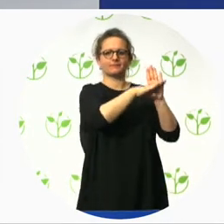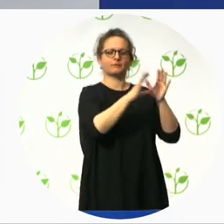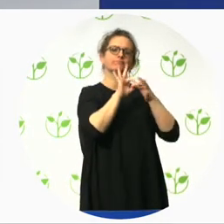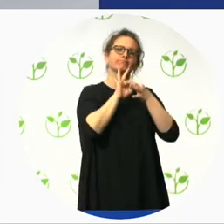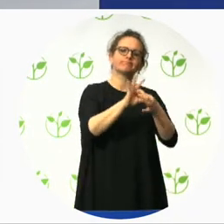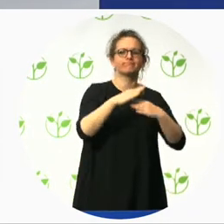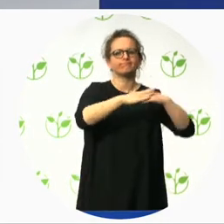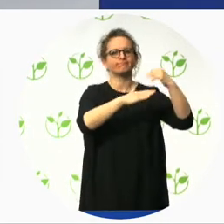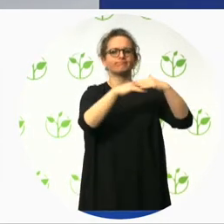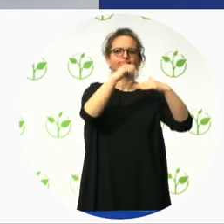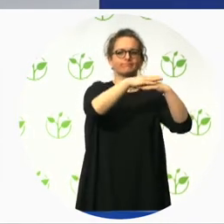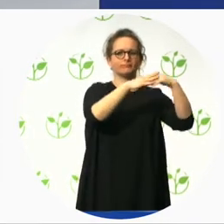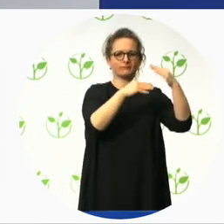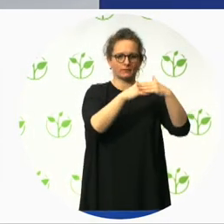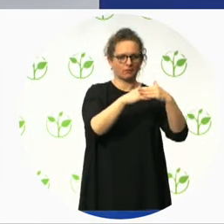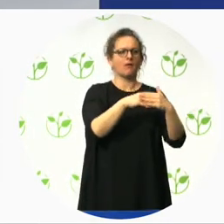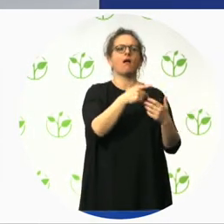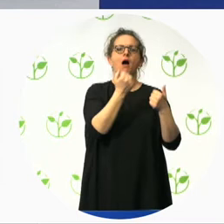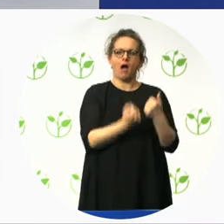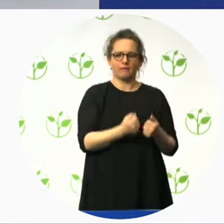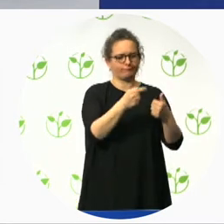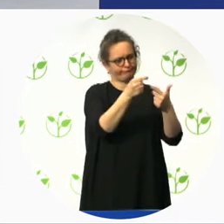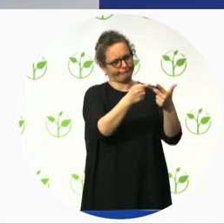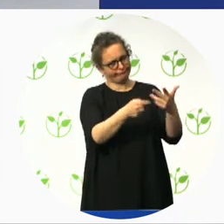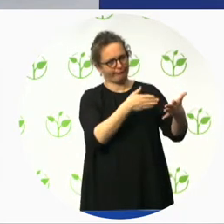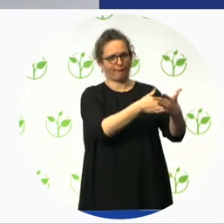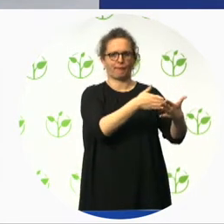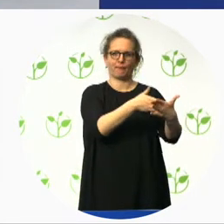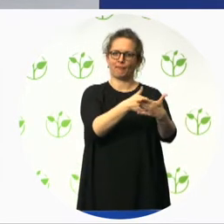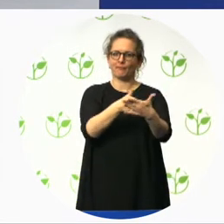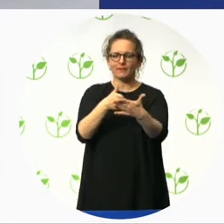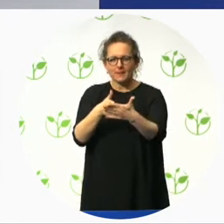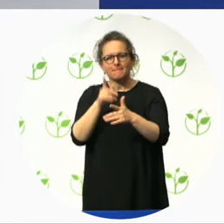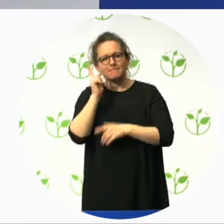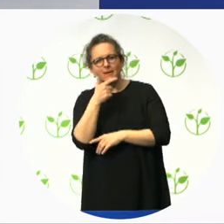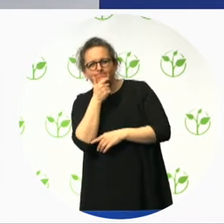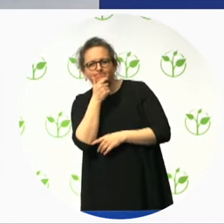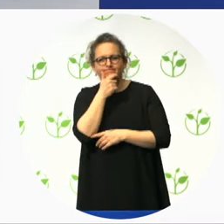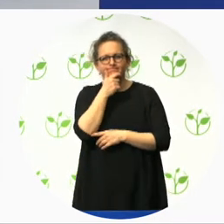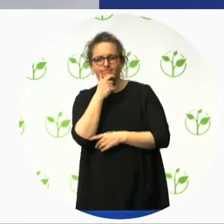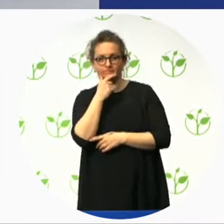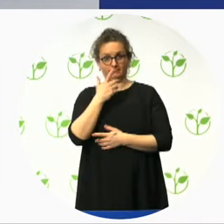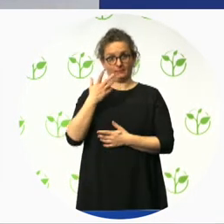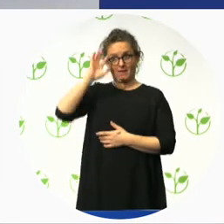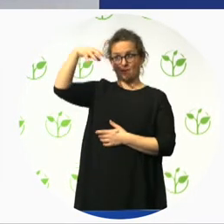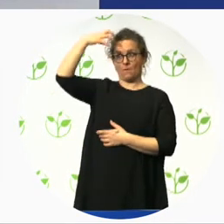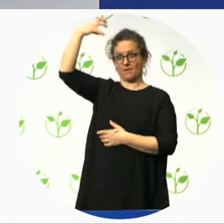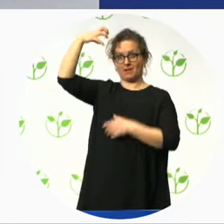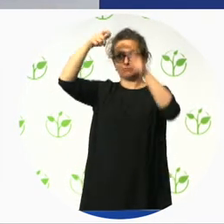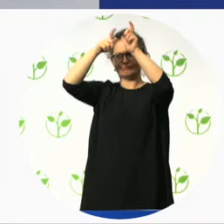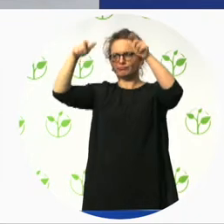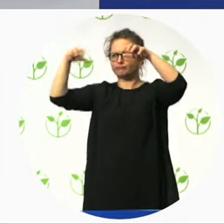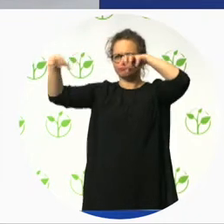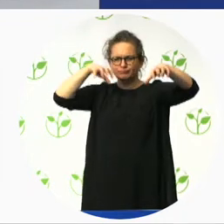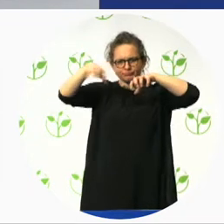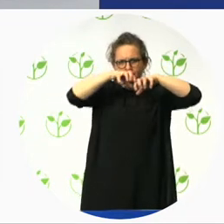The National Building Code applies to federal facilities, federal regulated agencies such as banks, postal facilities and transportation